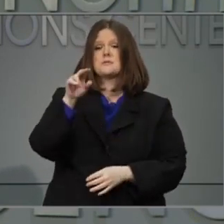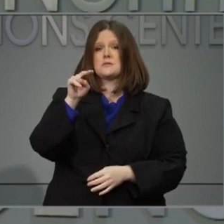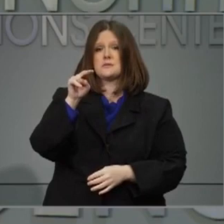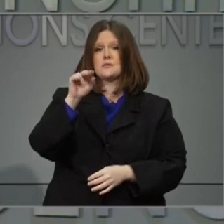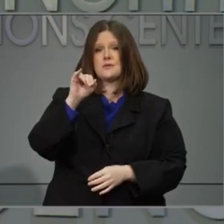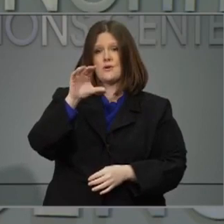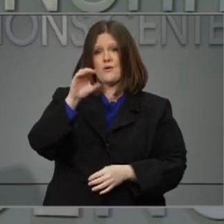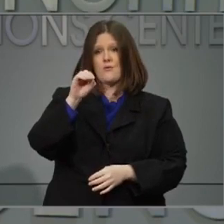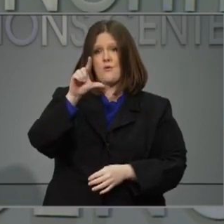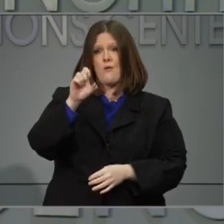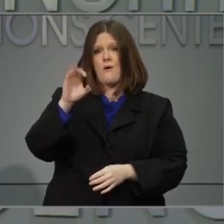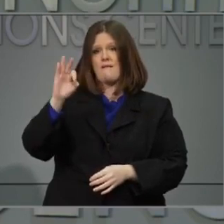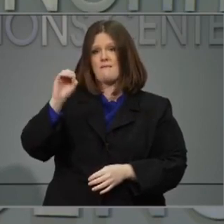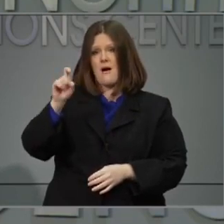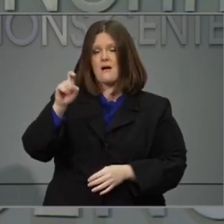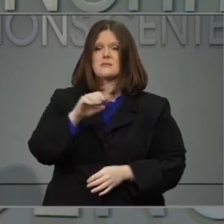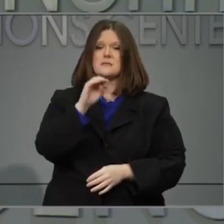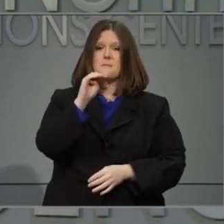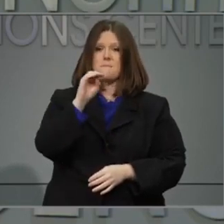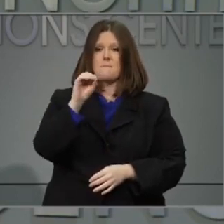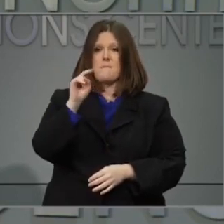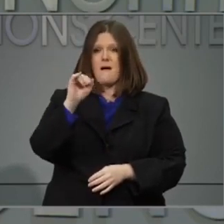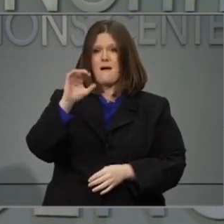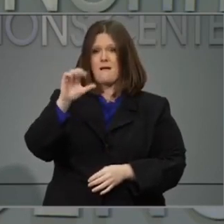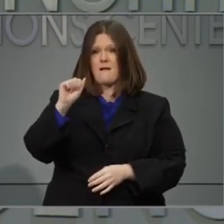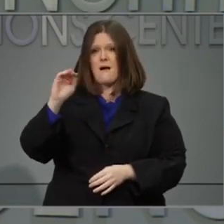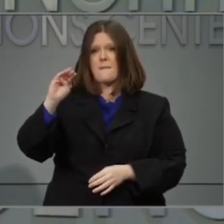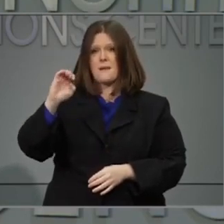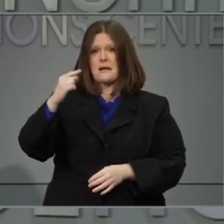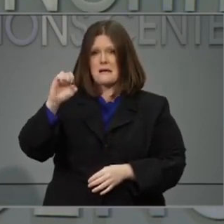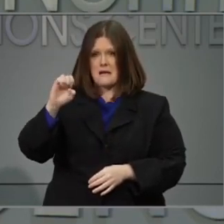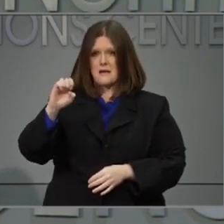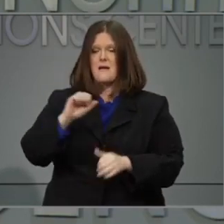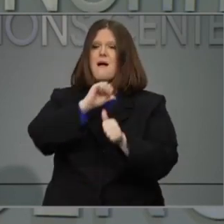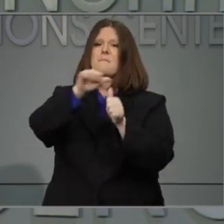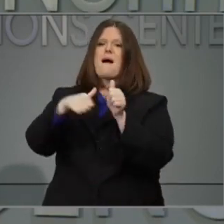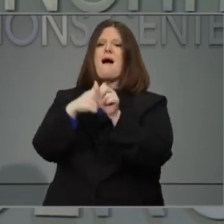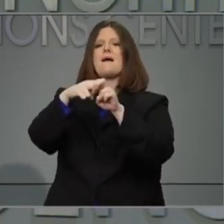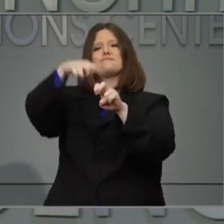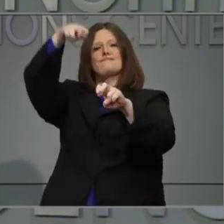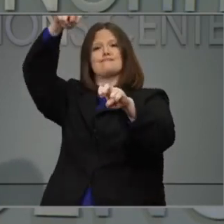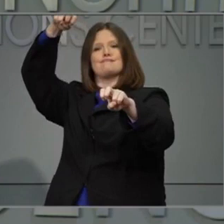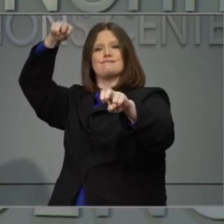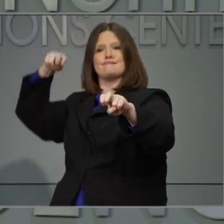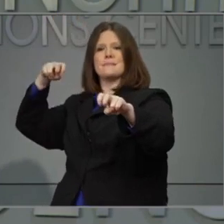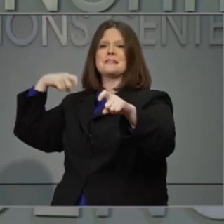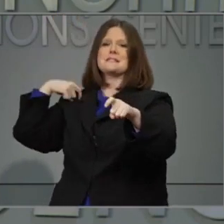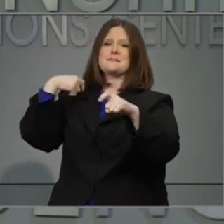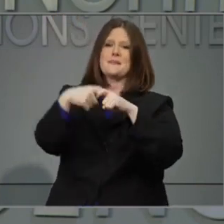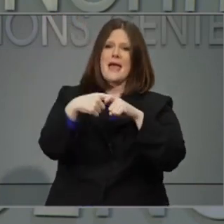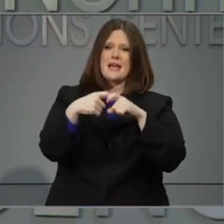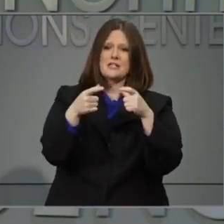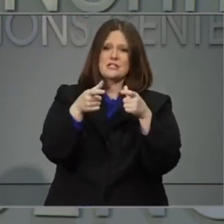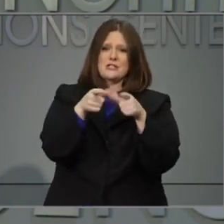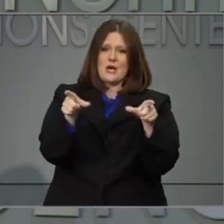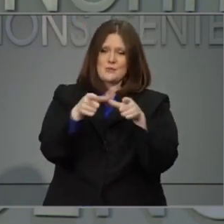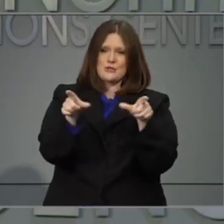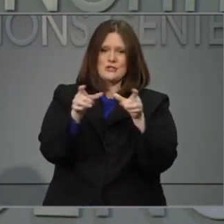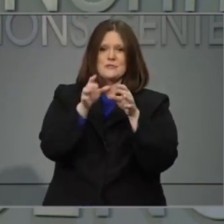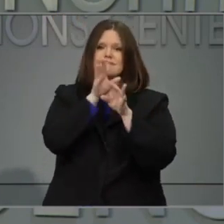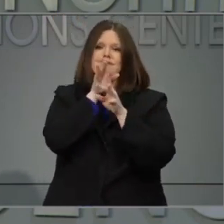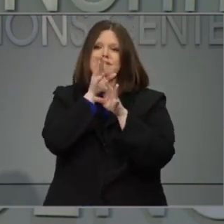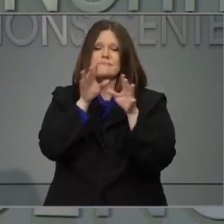by Nicole Fox and Monica McGee. And behind the scenes, Spanish language interpretation